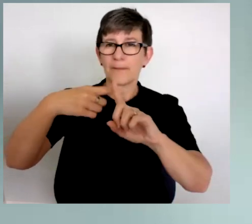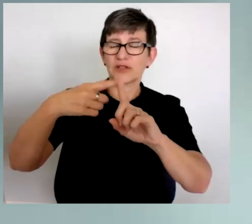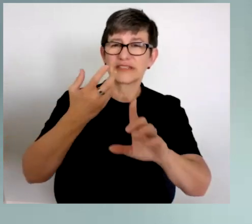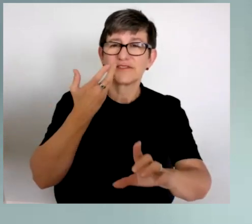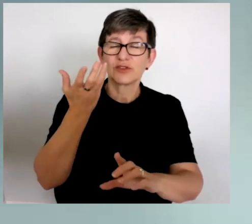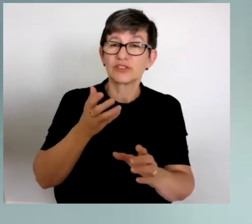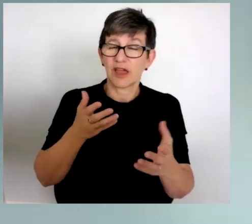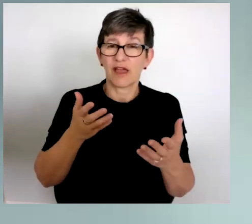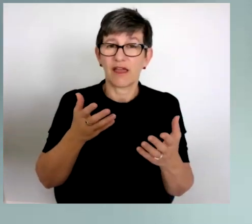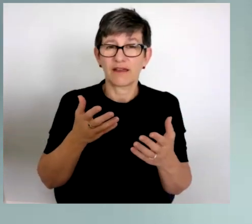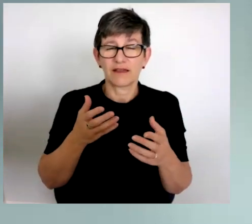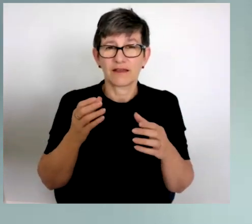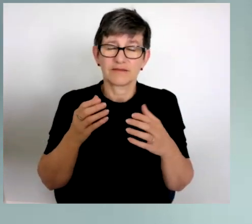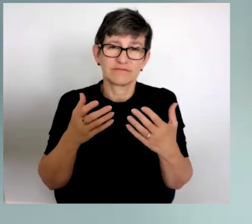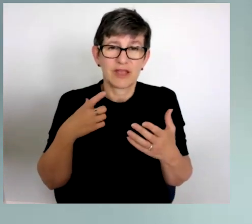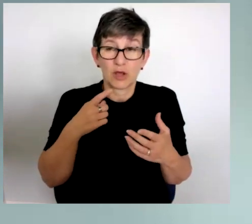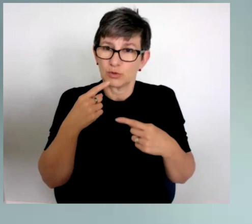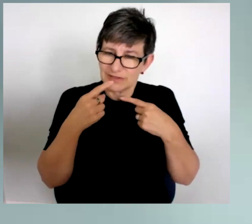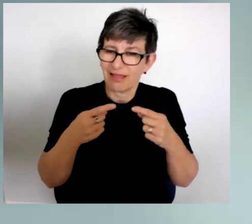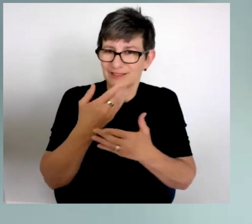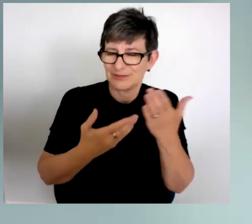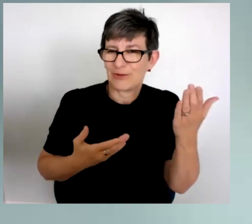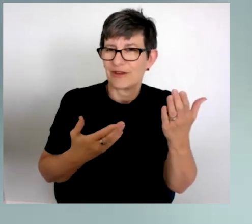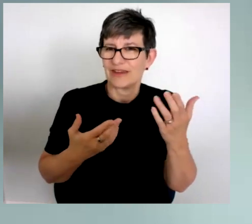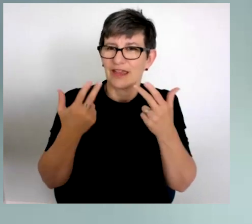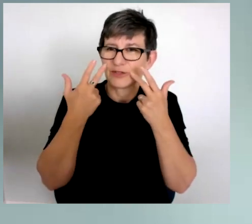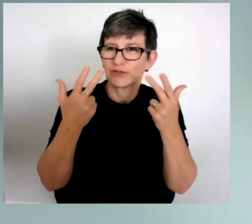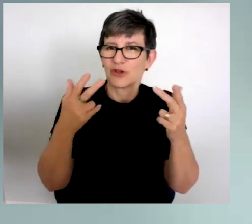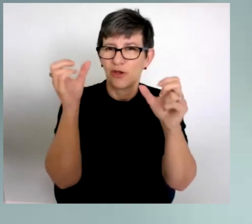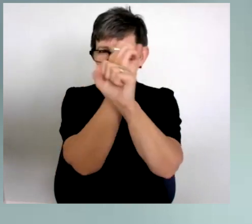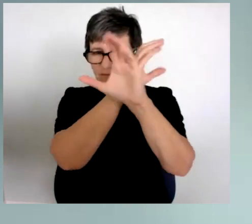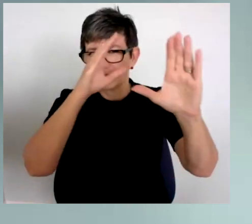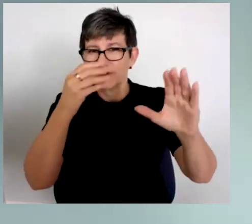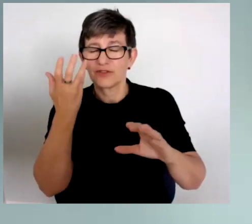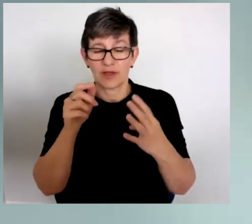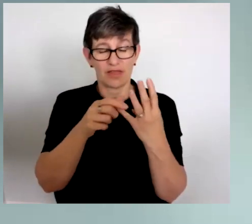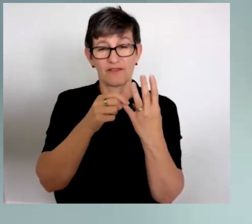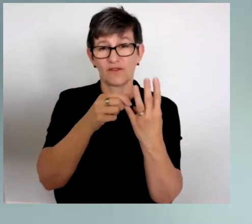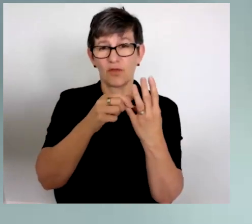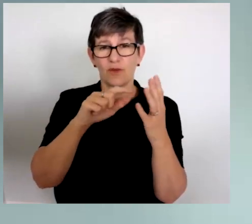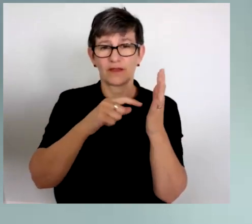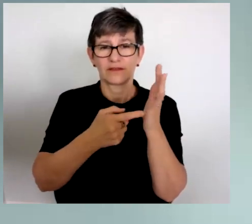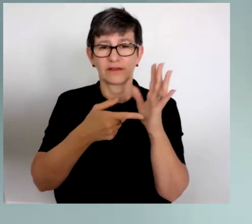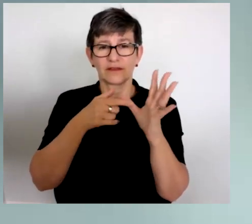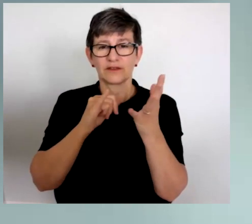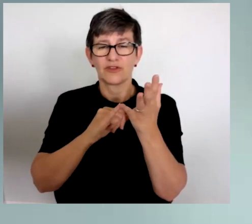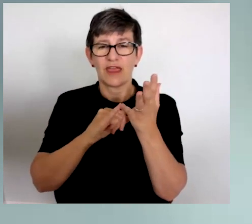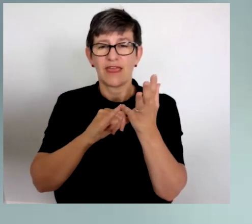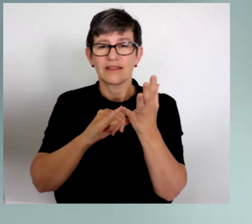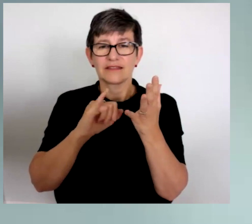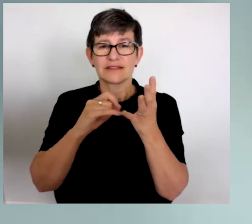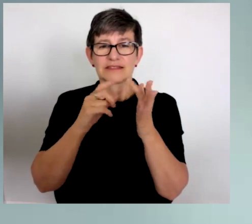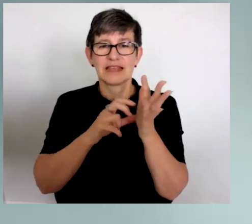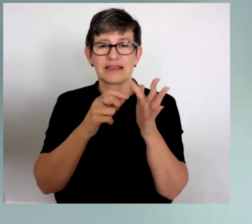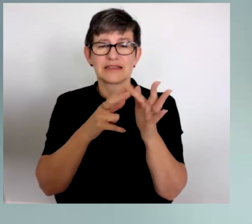story. You know, everything in advocacy comes back to story. And then the final one is transcendence. And I think